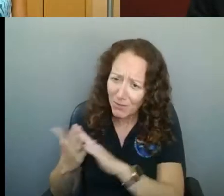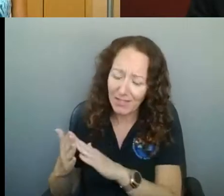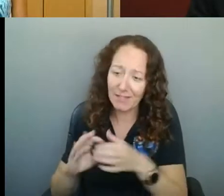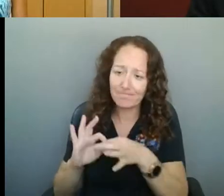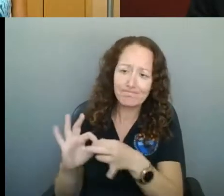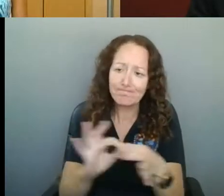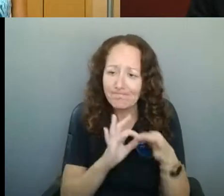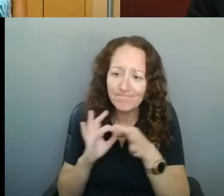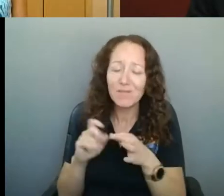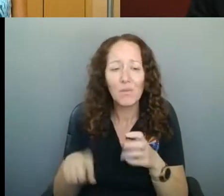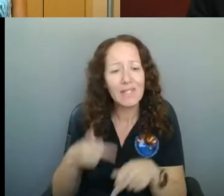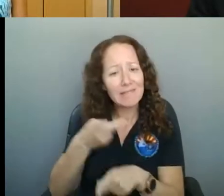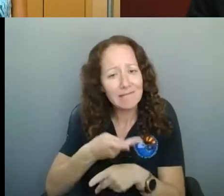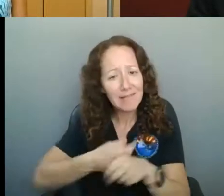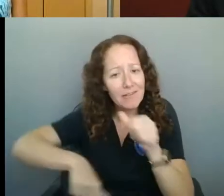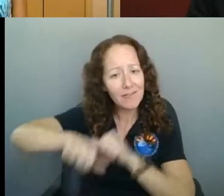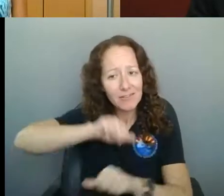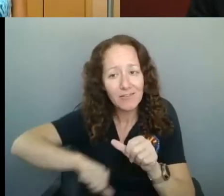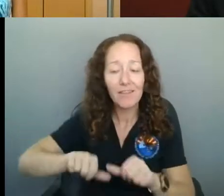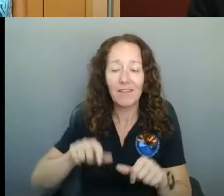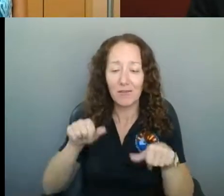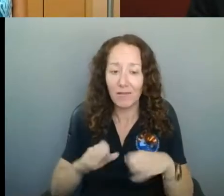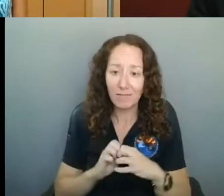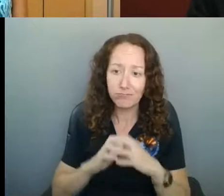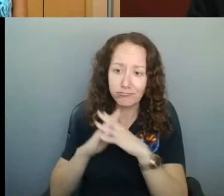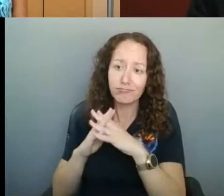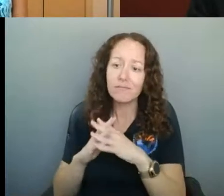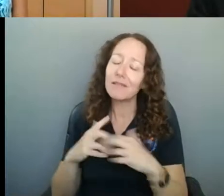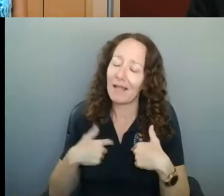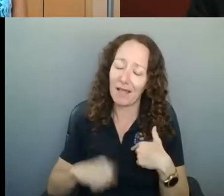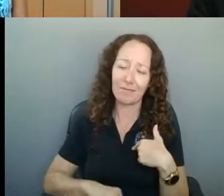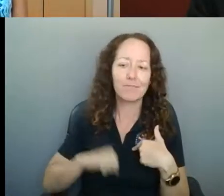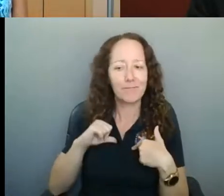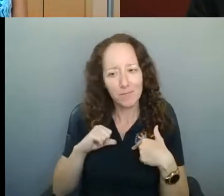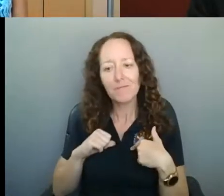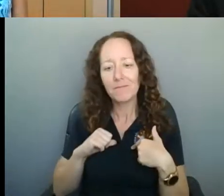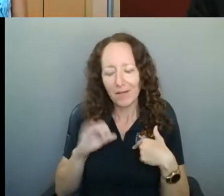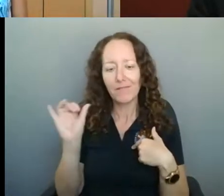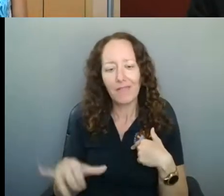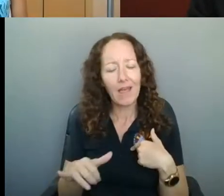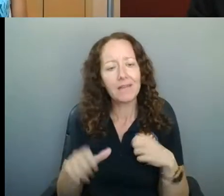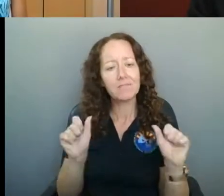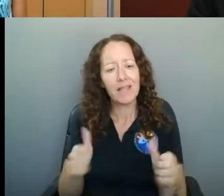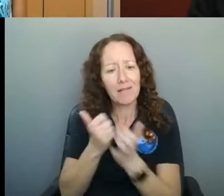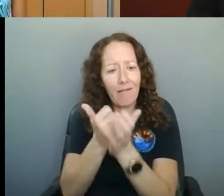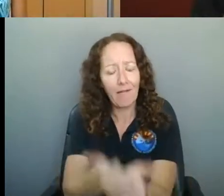I'm very proud to be able to launch this and to be able to help. And we're hopeful that we can help others as